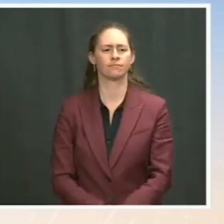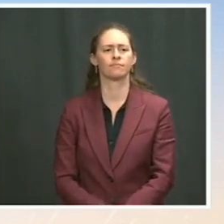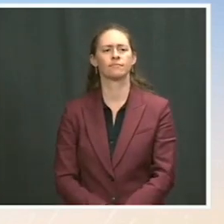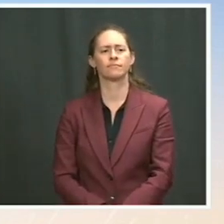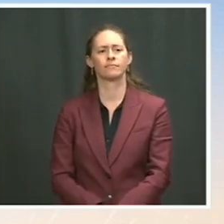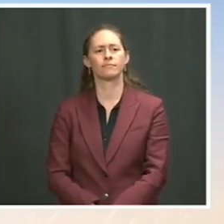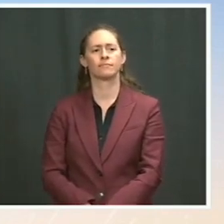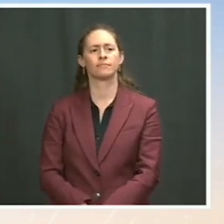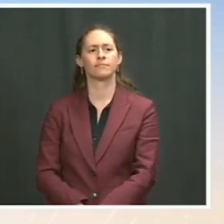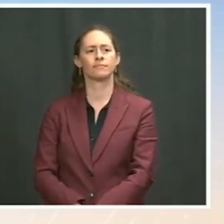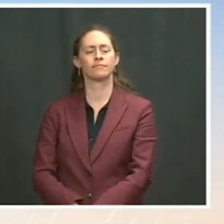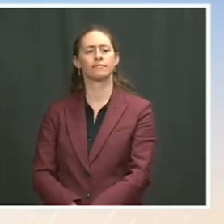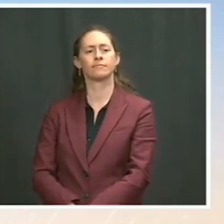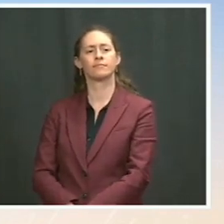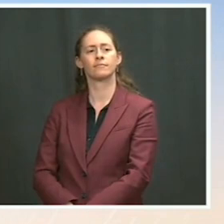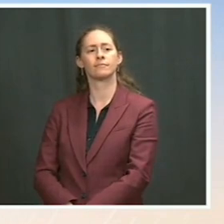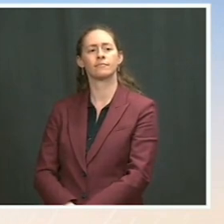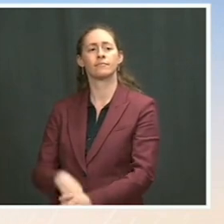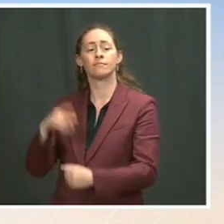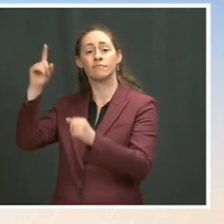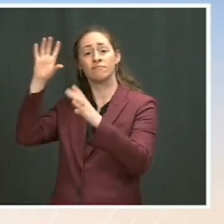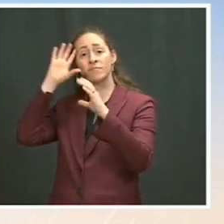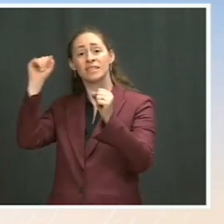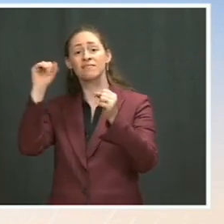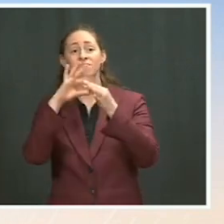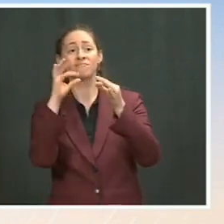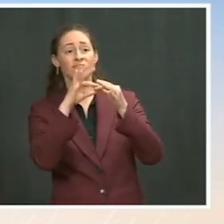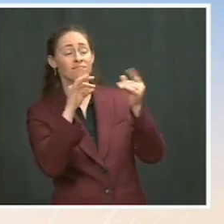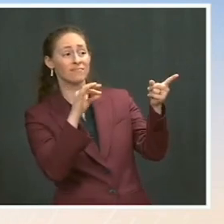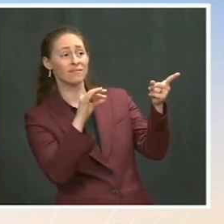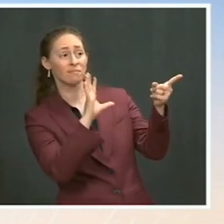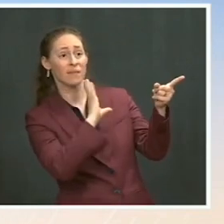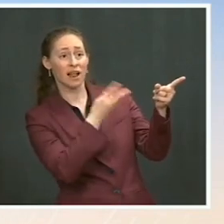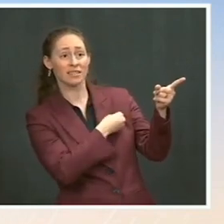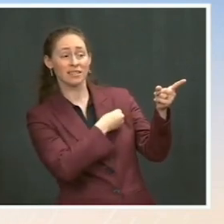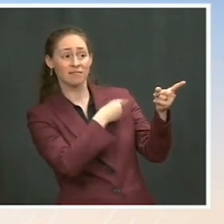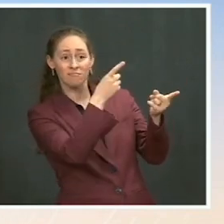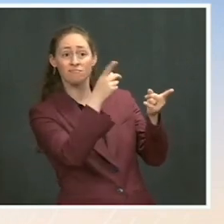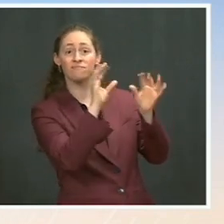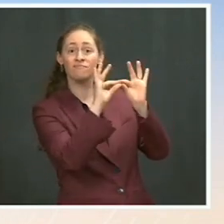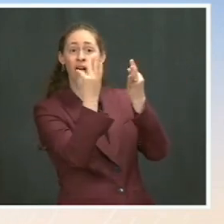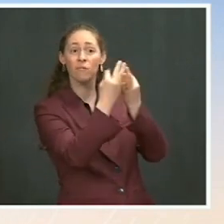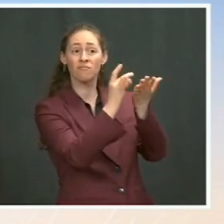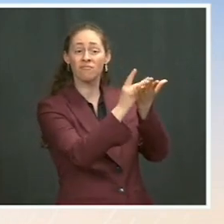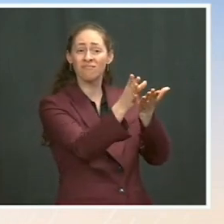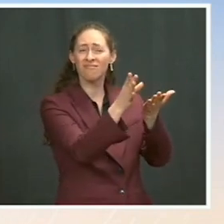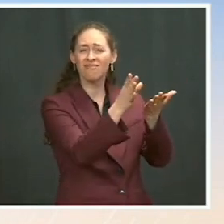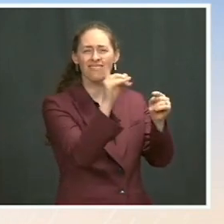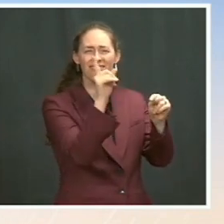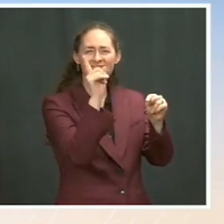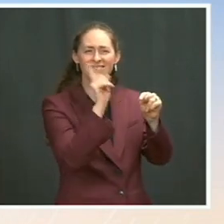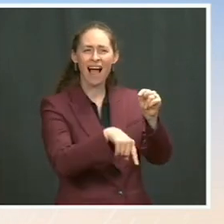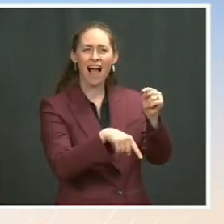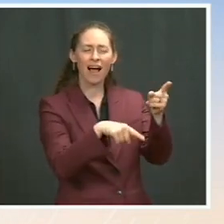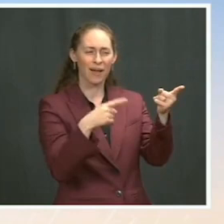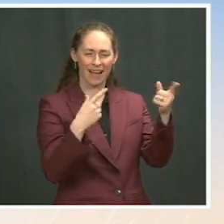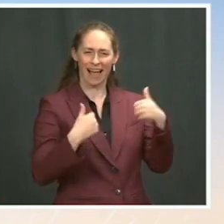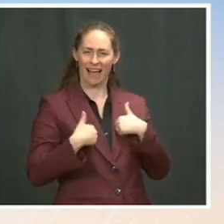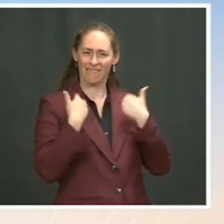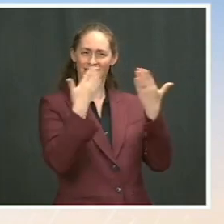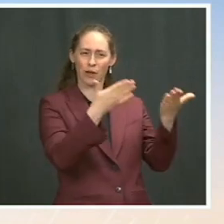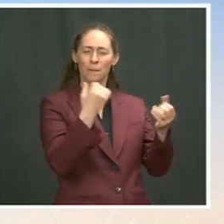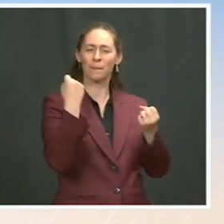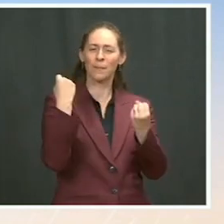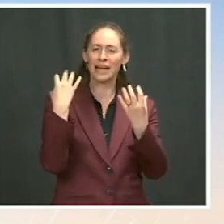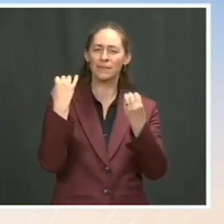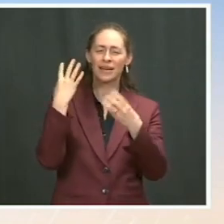for years, sometimes decades, in their homes and of demolitions of these homes work against our common interests in achieving a solution to the conflict.